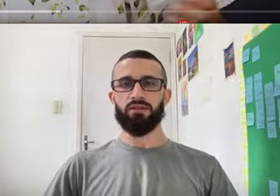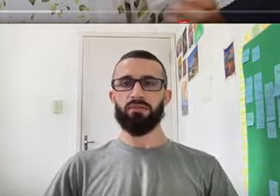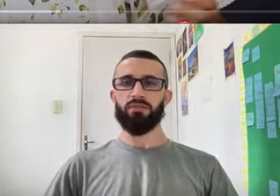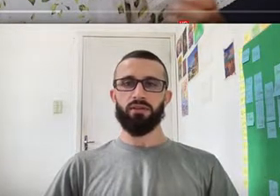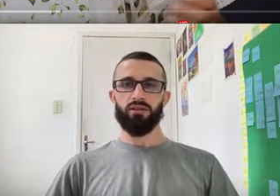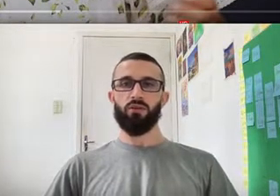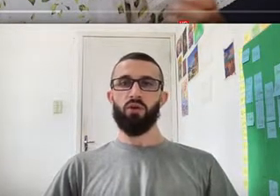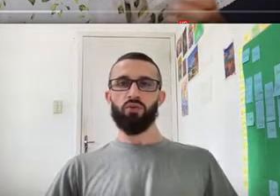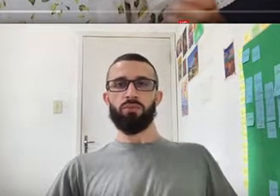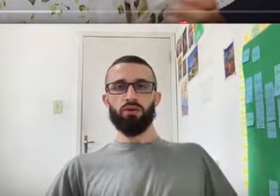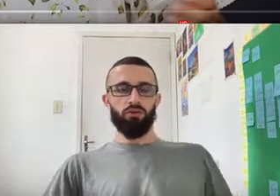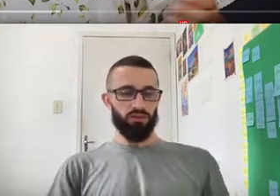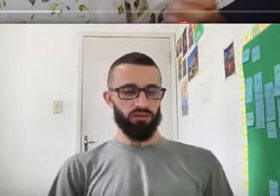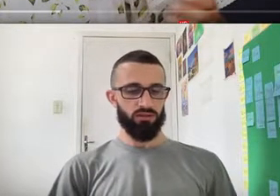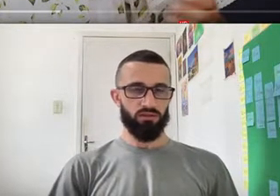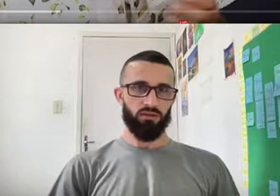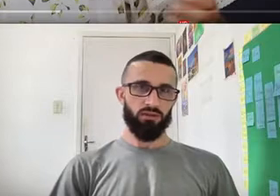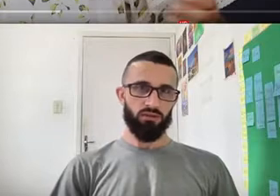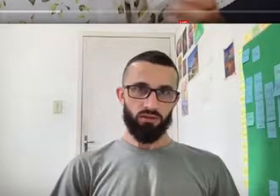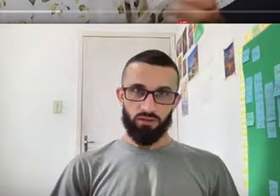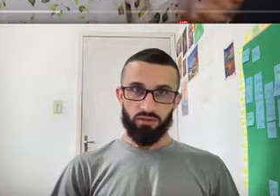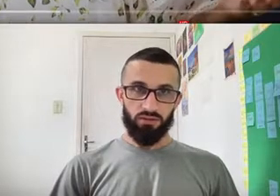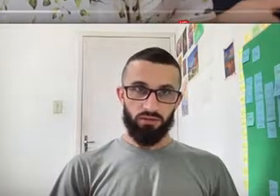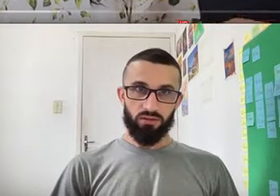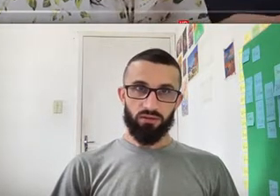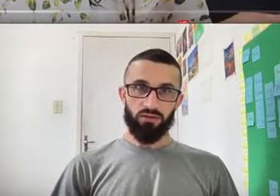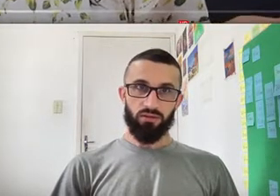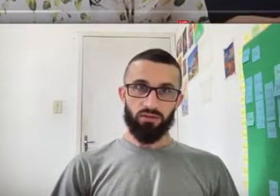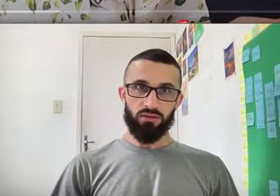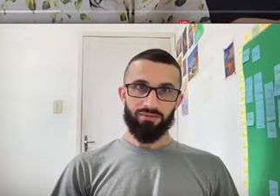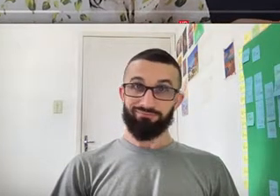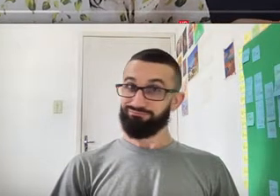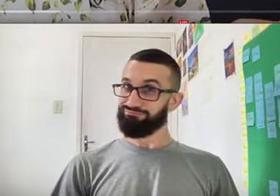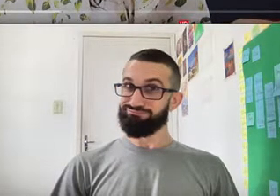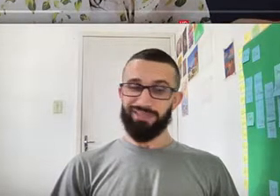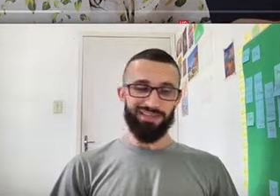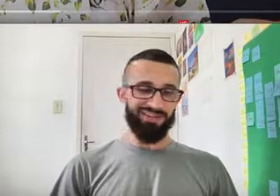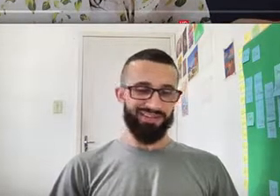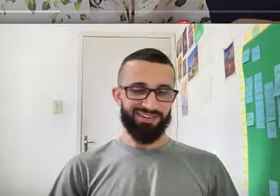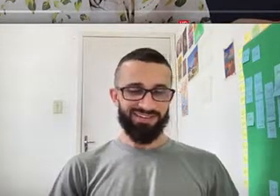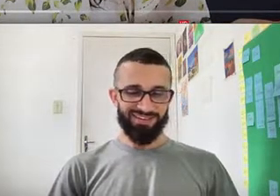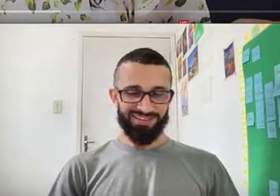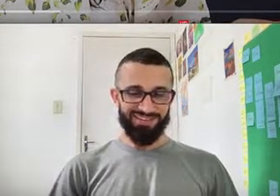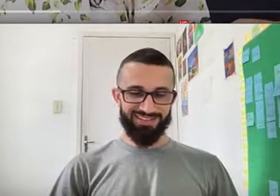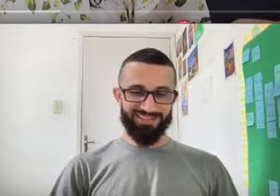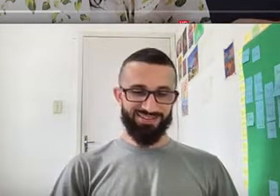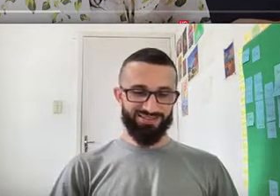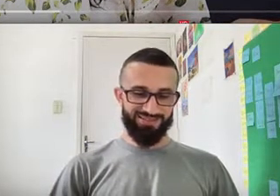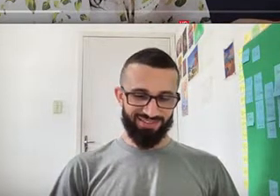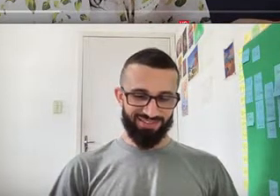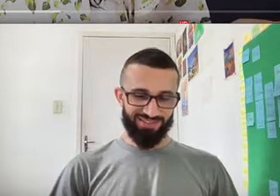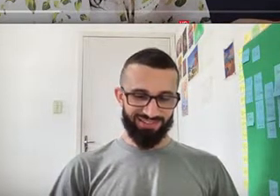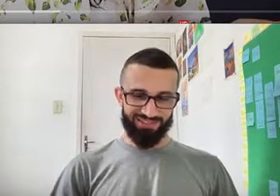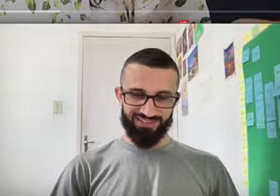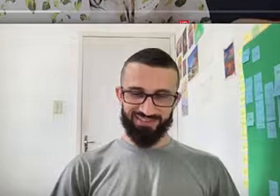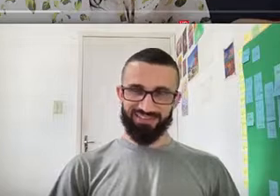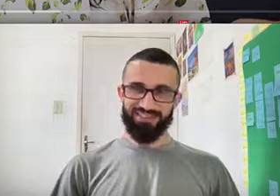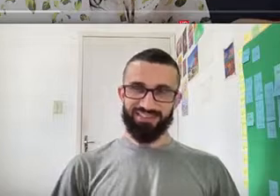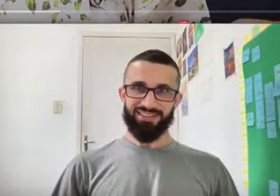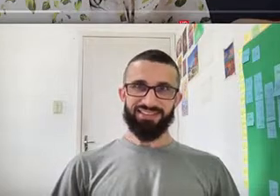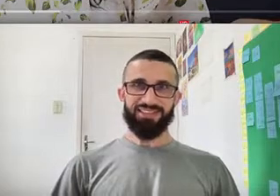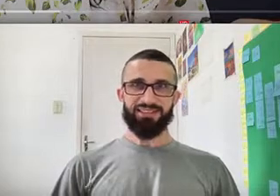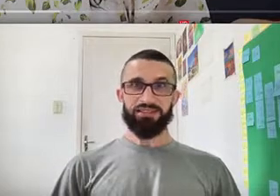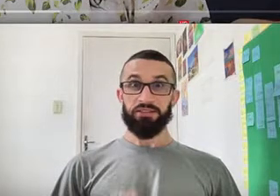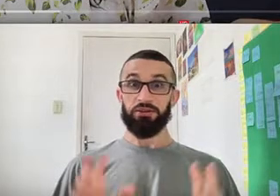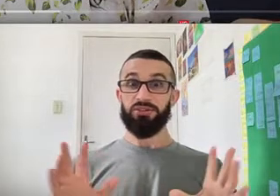With something Com alguma coisa Quem nunca Né Quem nunca Né